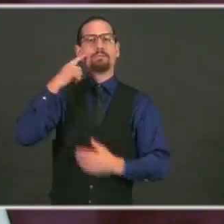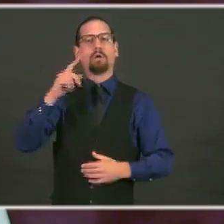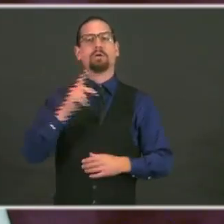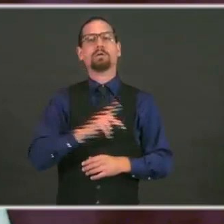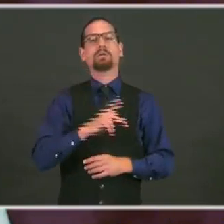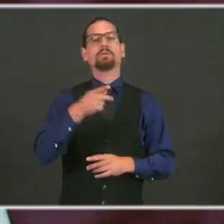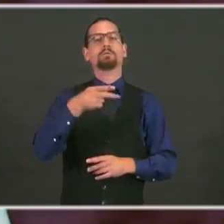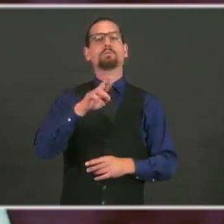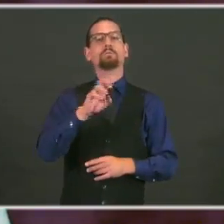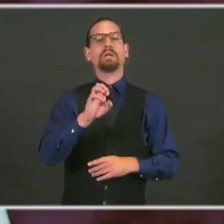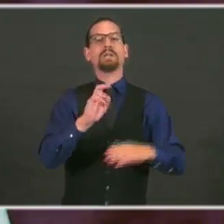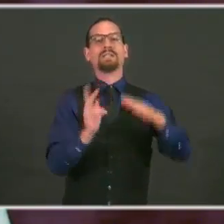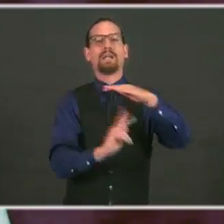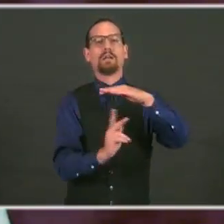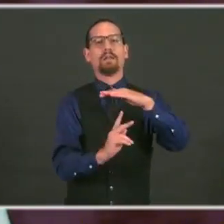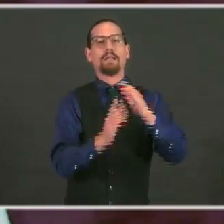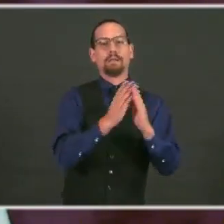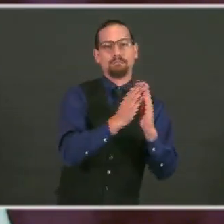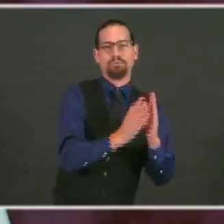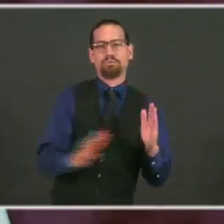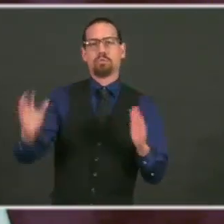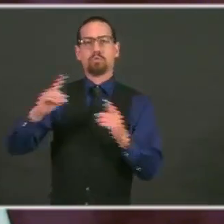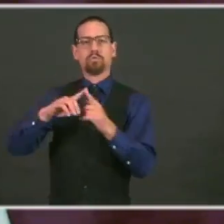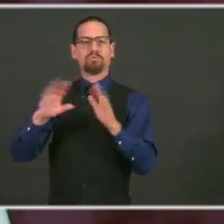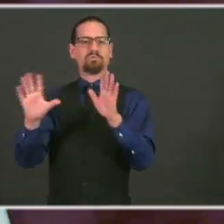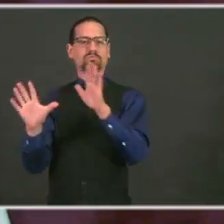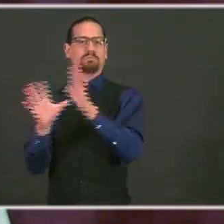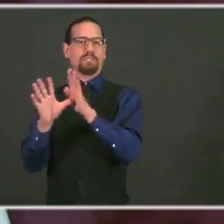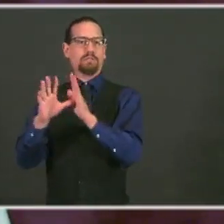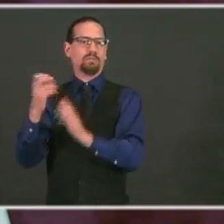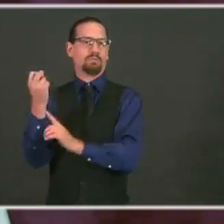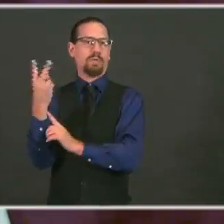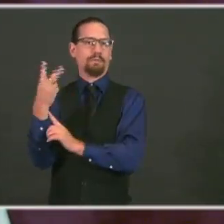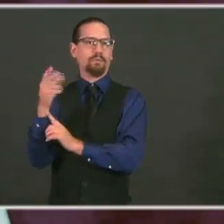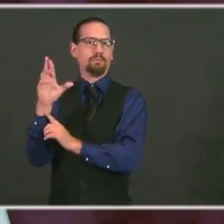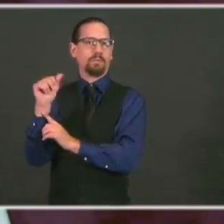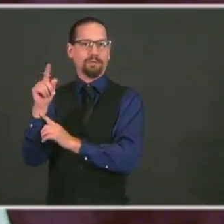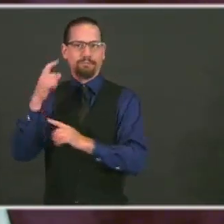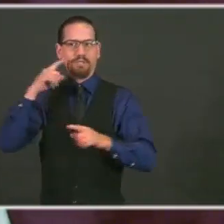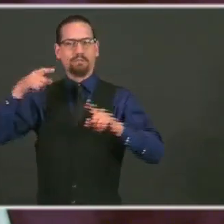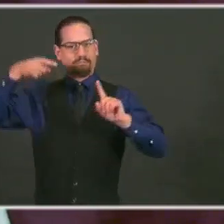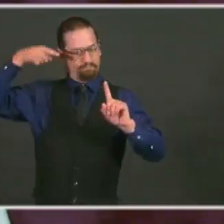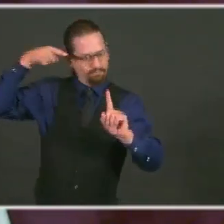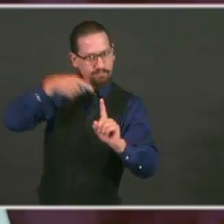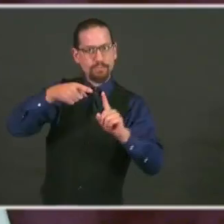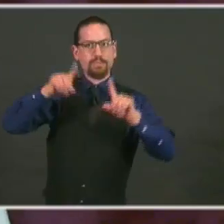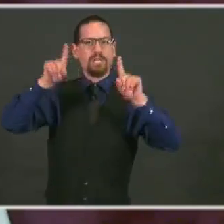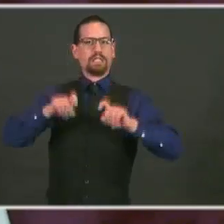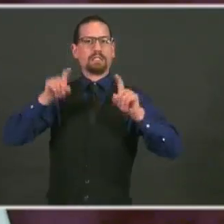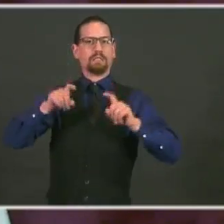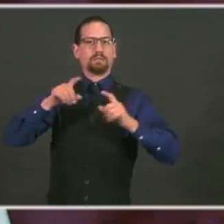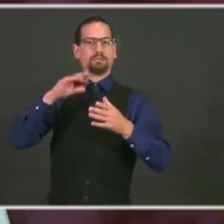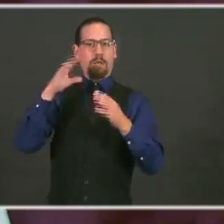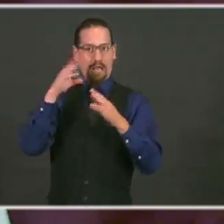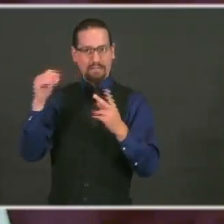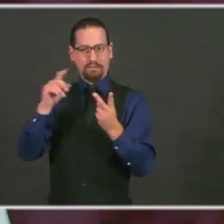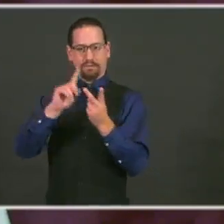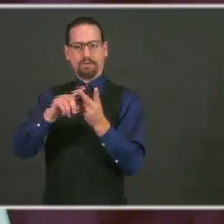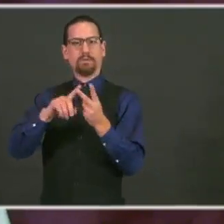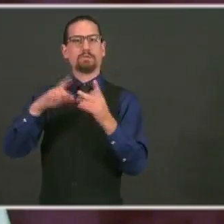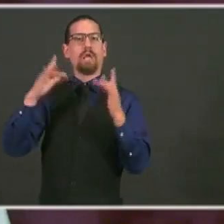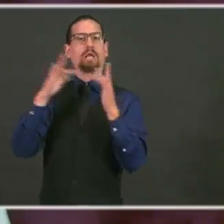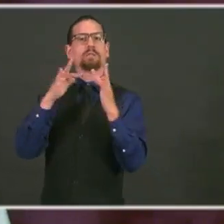dedicated K-12 testing and contact tracing system. That's how committed we are